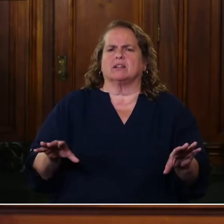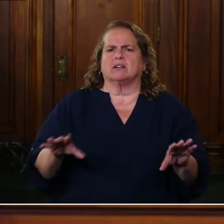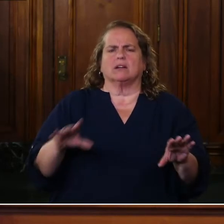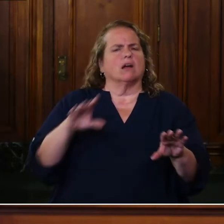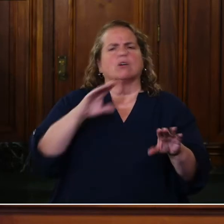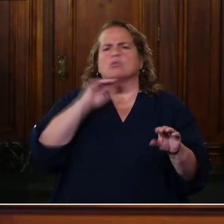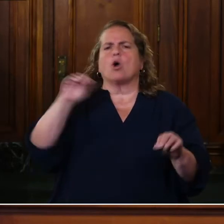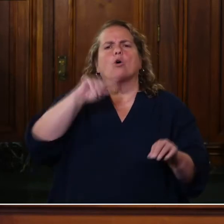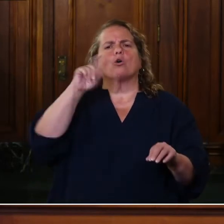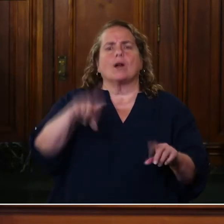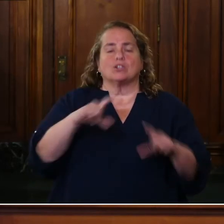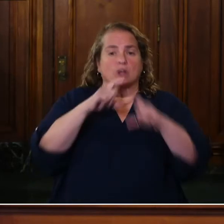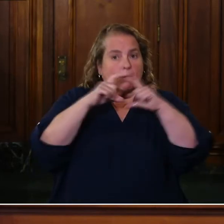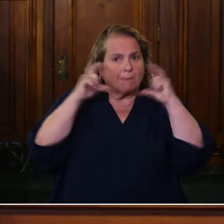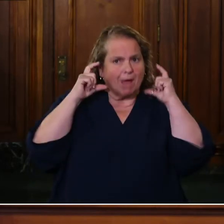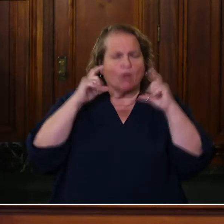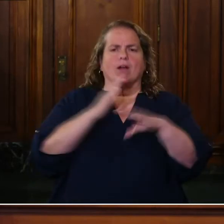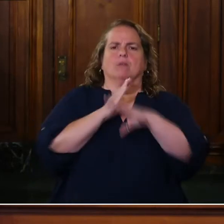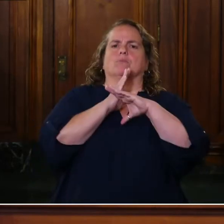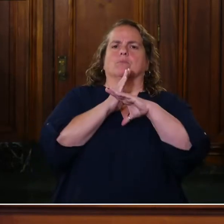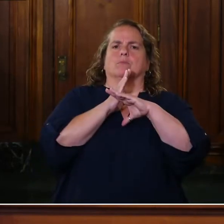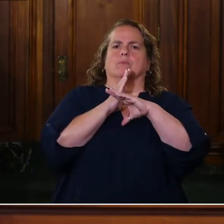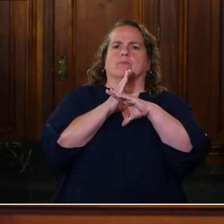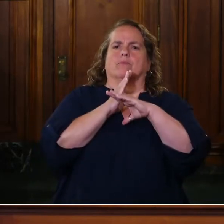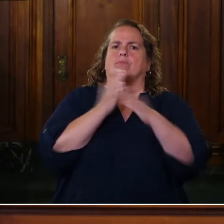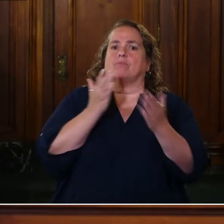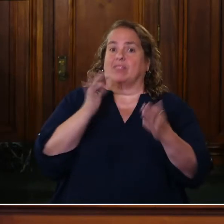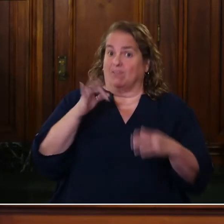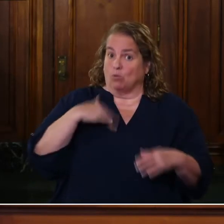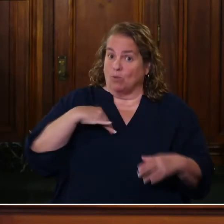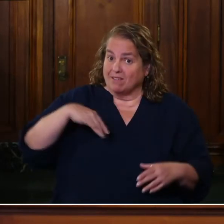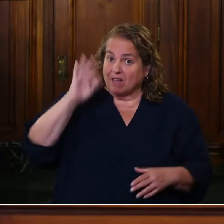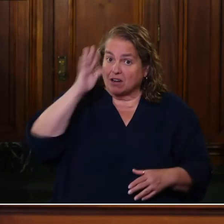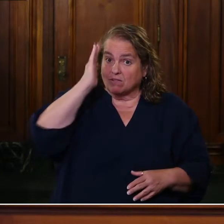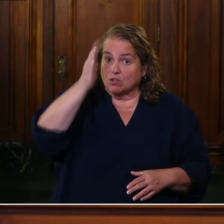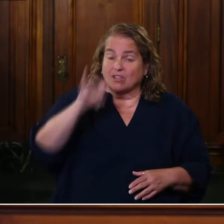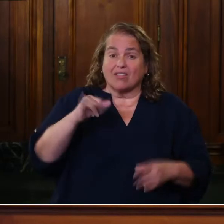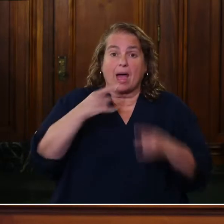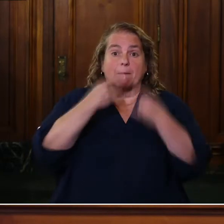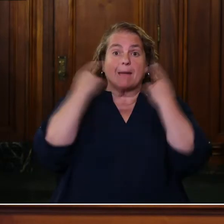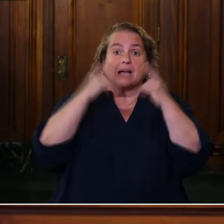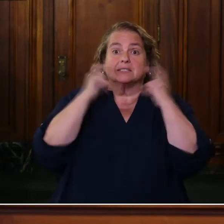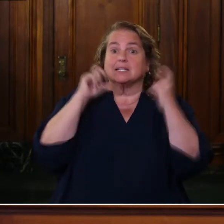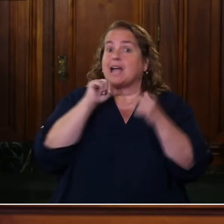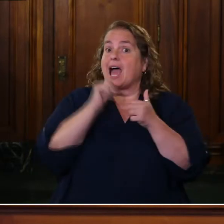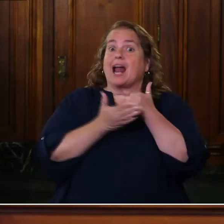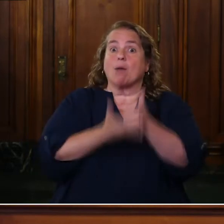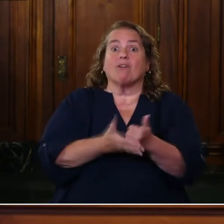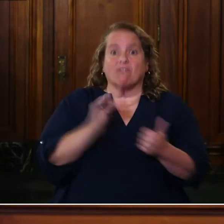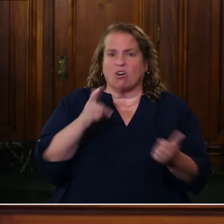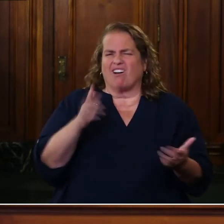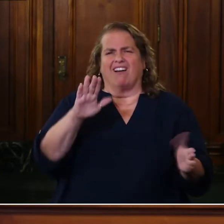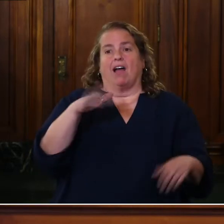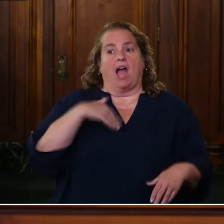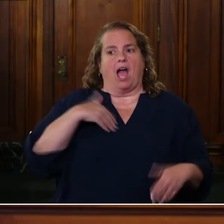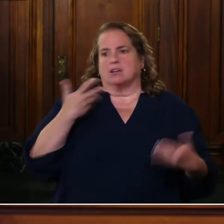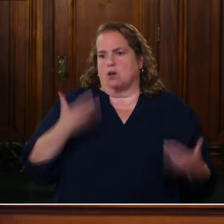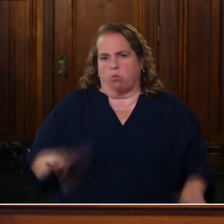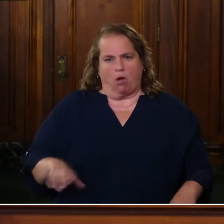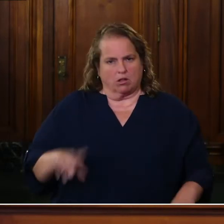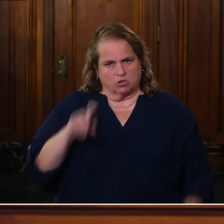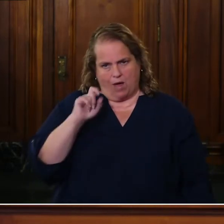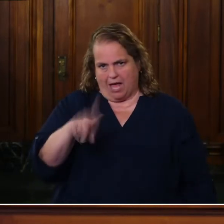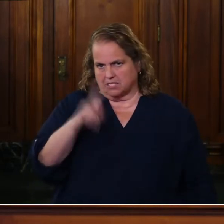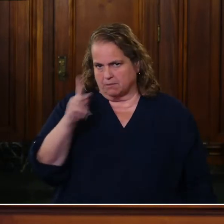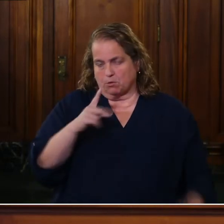And if we find out, uh, that masks aren't helpful, I don't want to ask people to wear a mask just to wear a mask. No, nobody